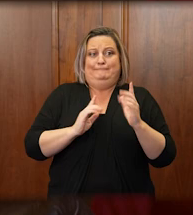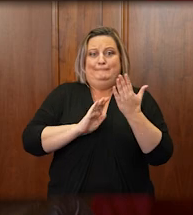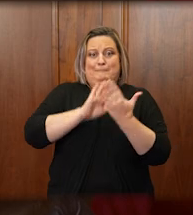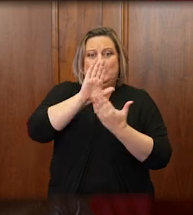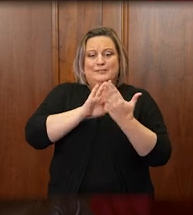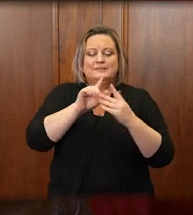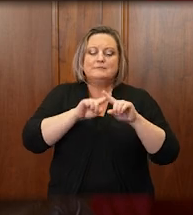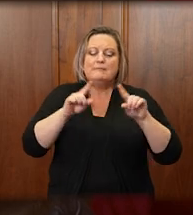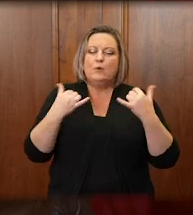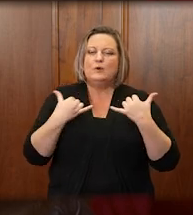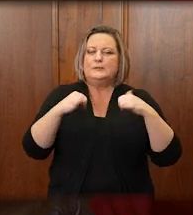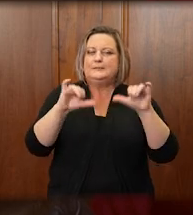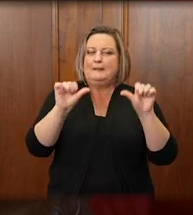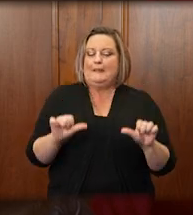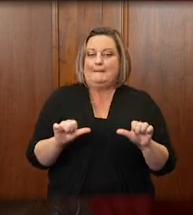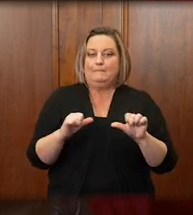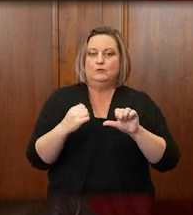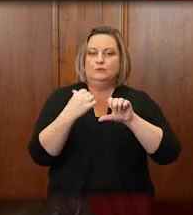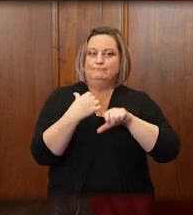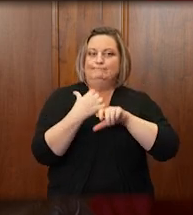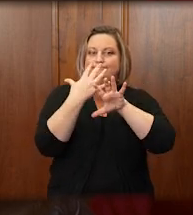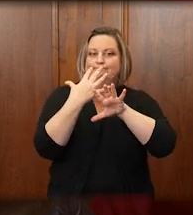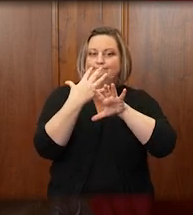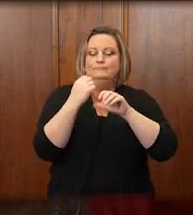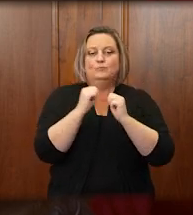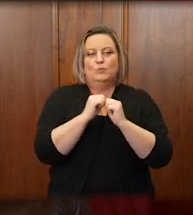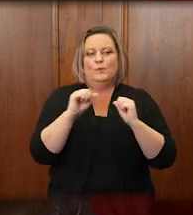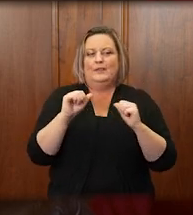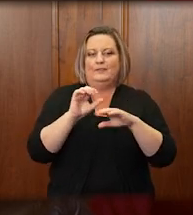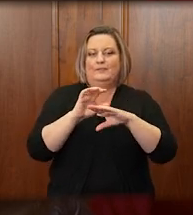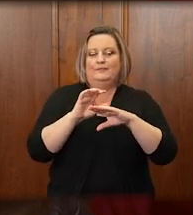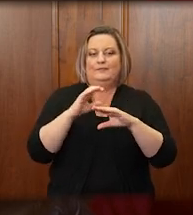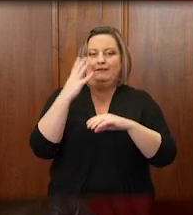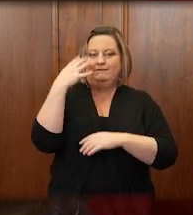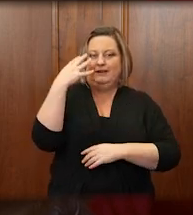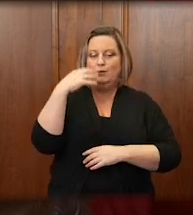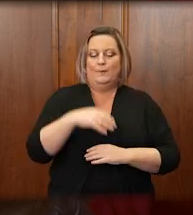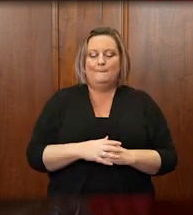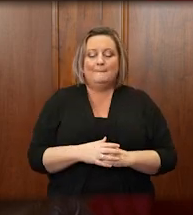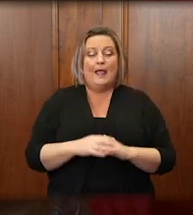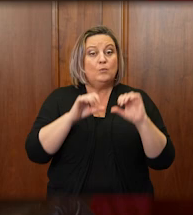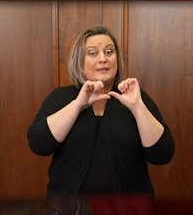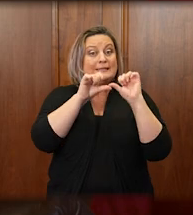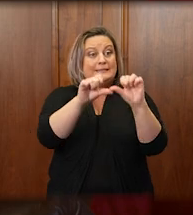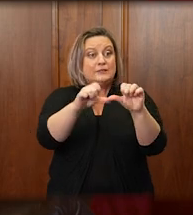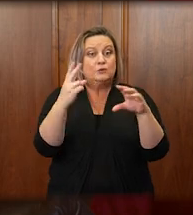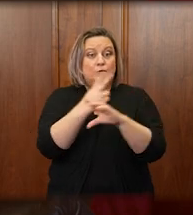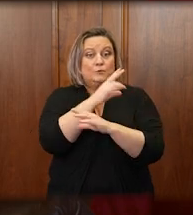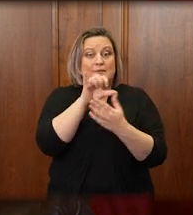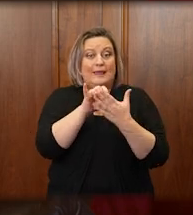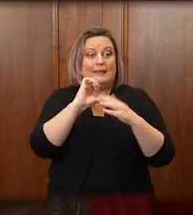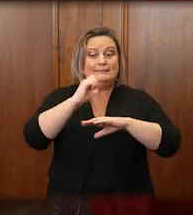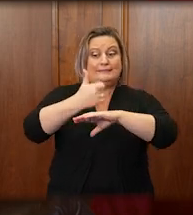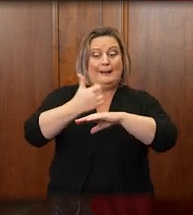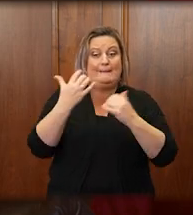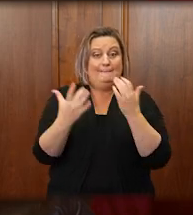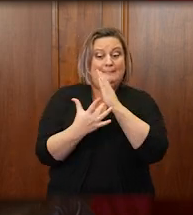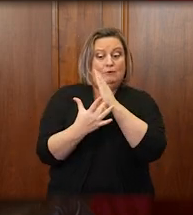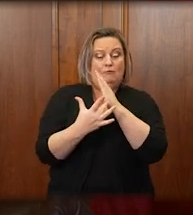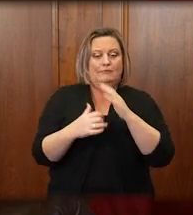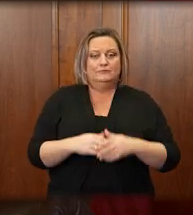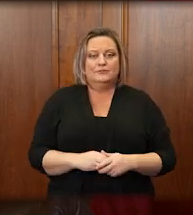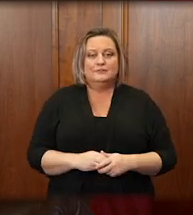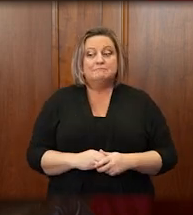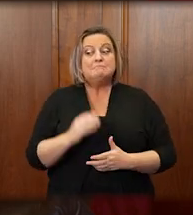a meaningful dialogue about cases with counsel by video, and we continue to do so today. Some attorneys have indicated